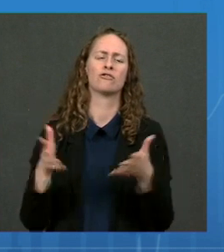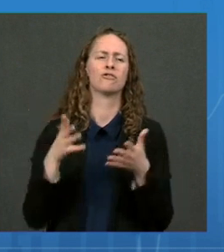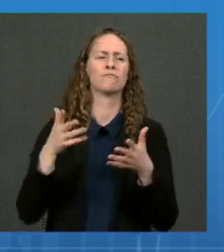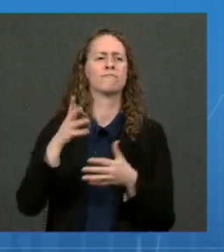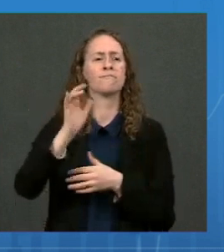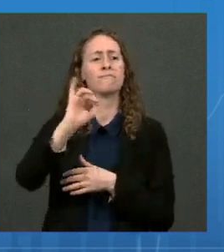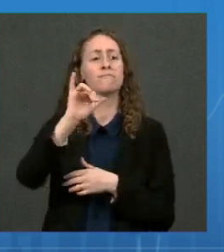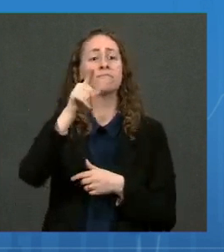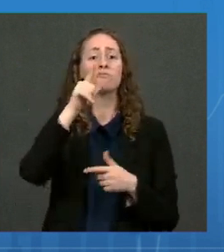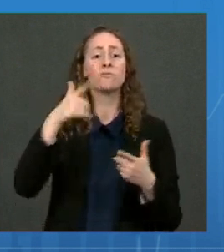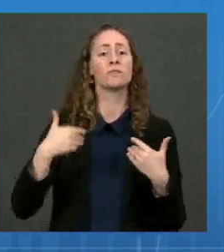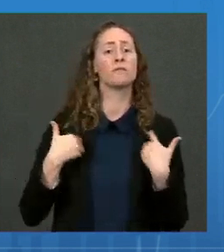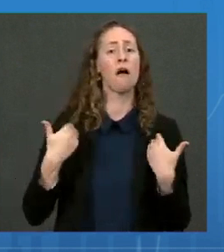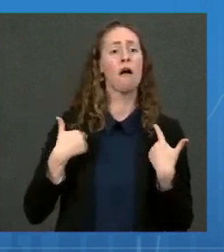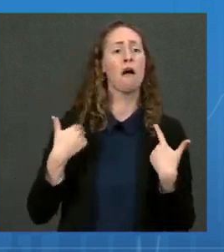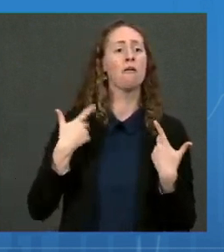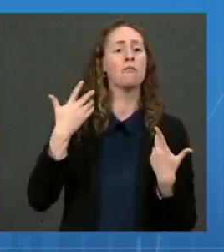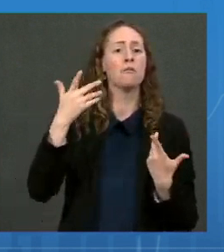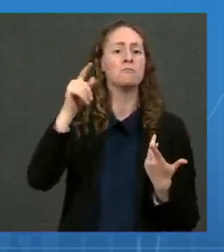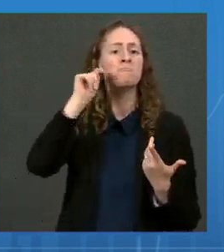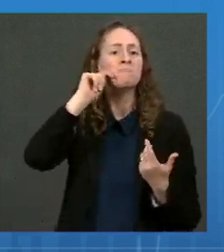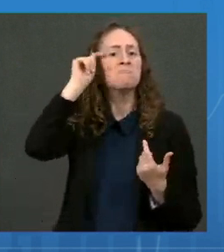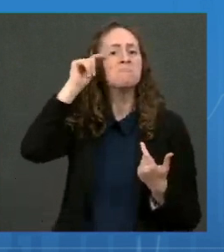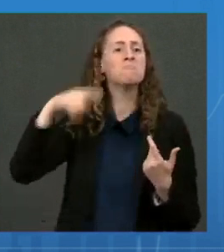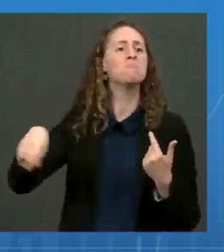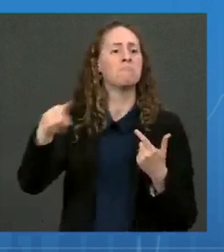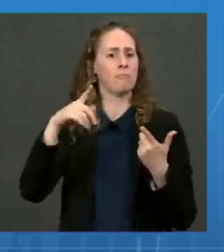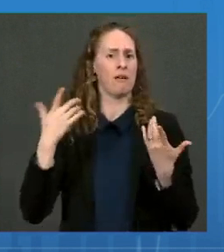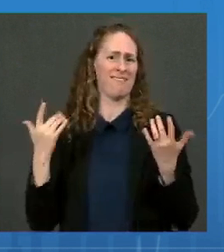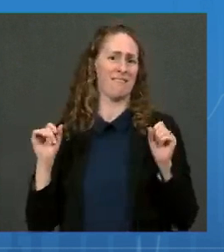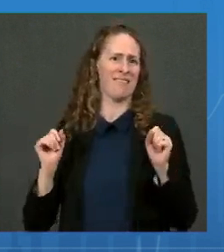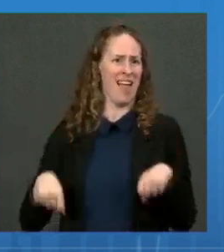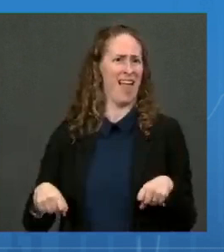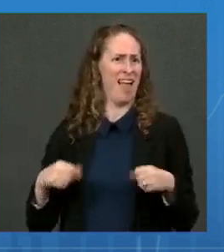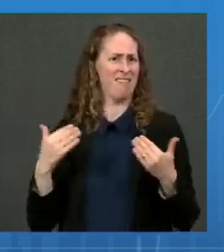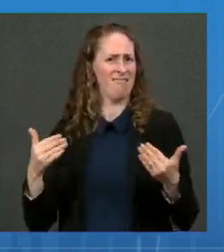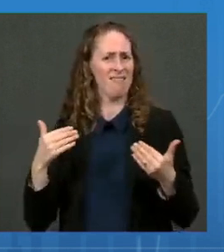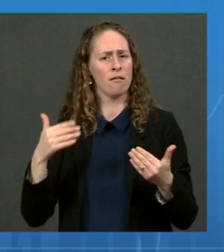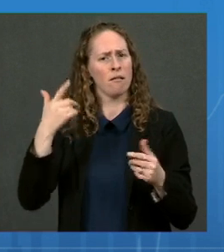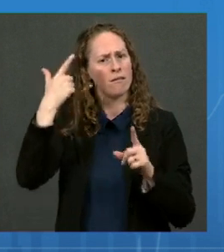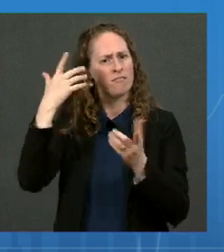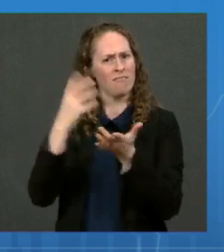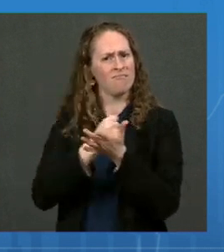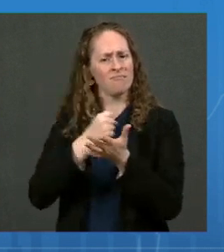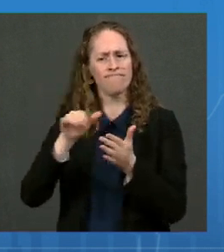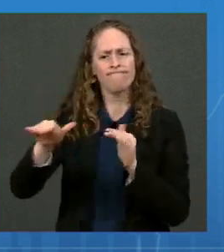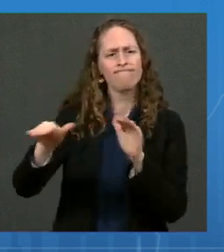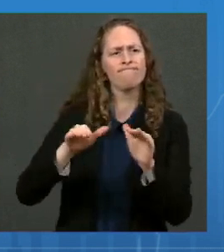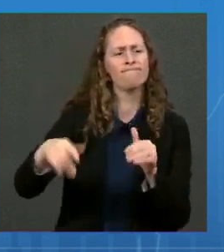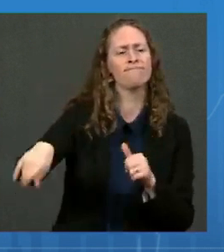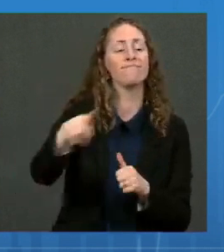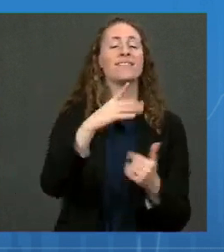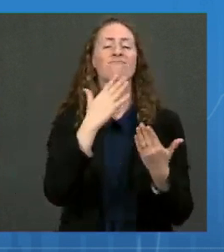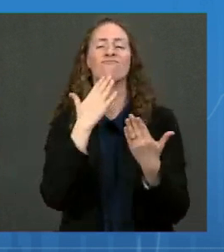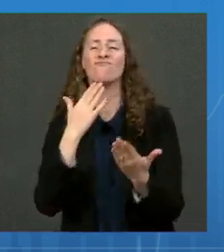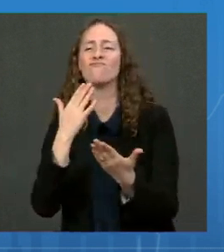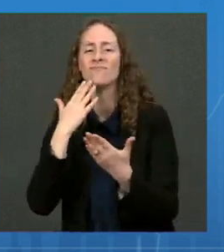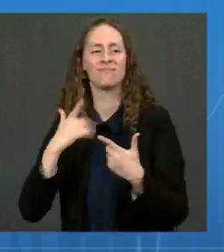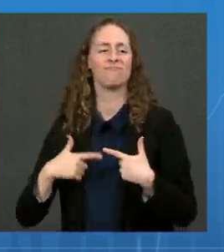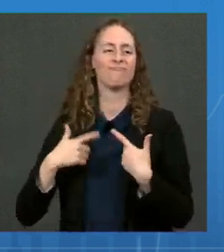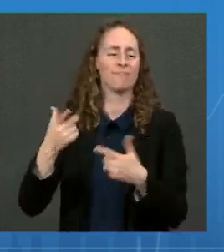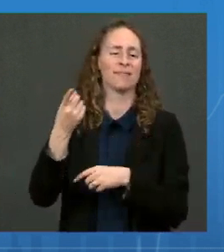vaccinated, not just for themselves, but also for their children and families. Thank you. I'll now turn things over to Dr. Fauci.